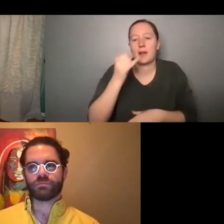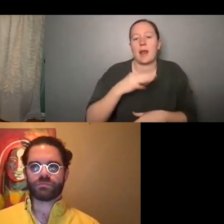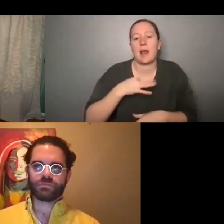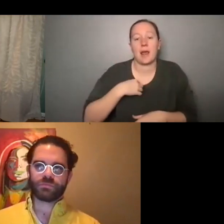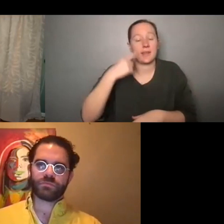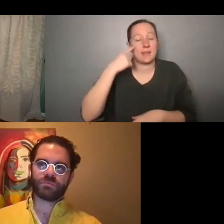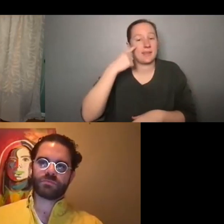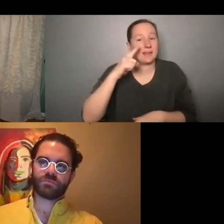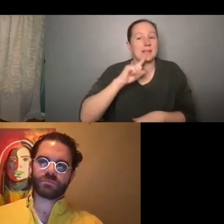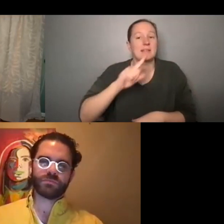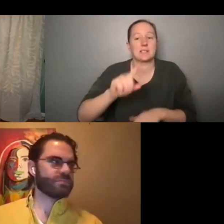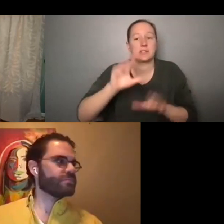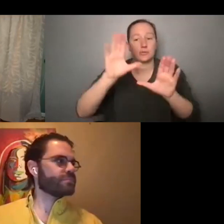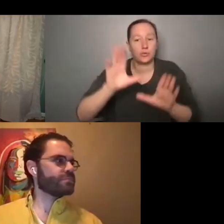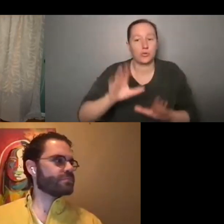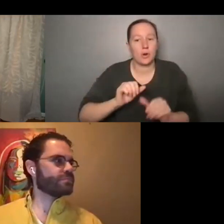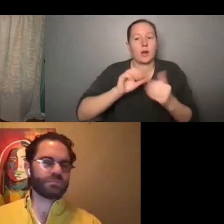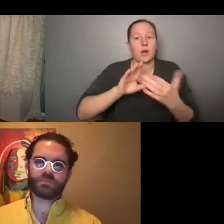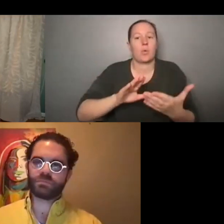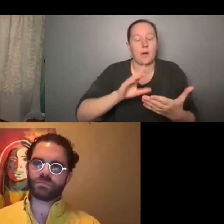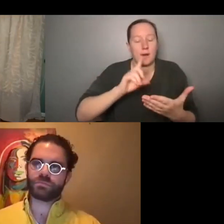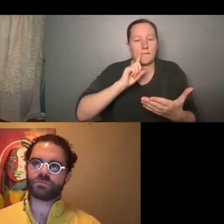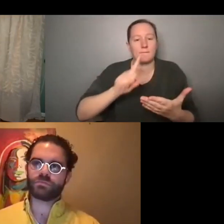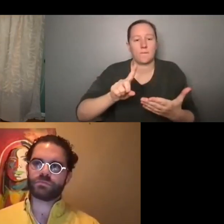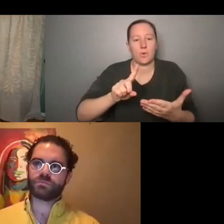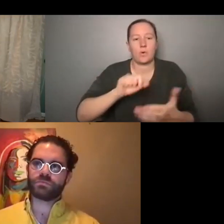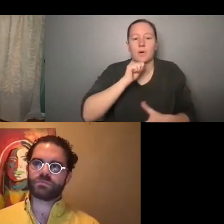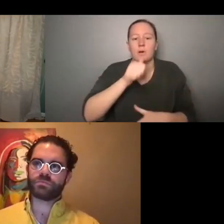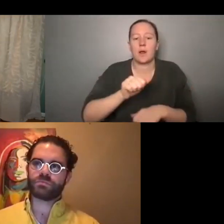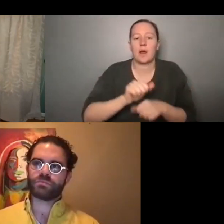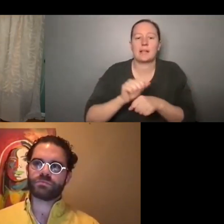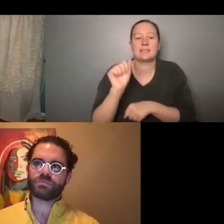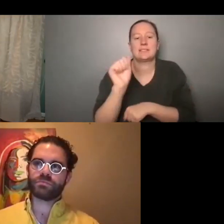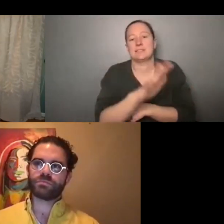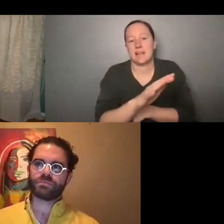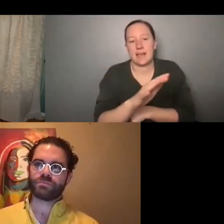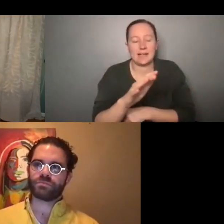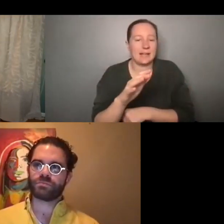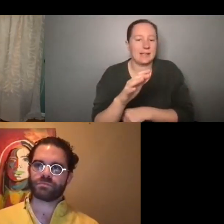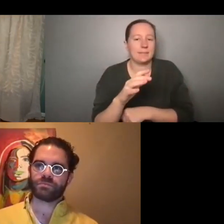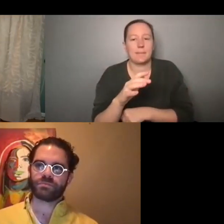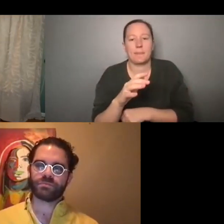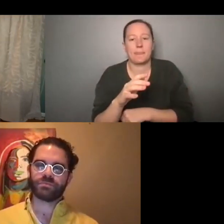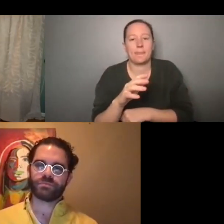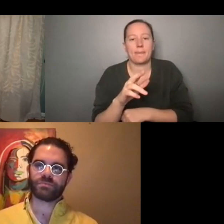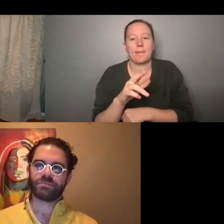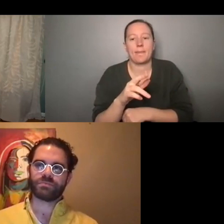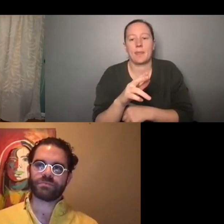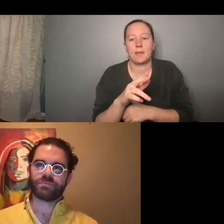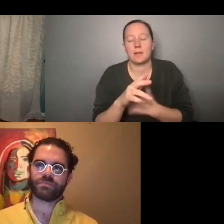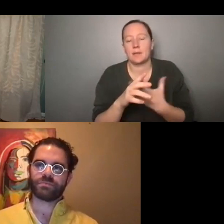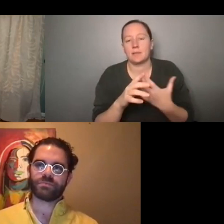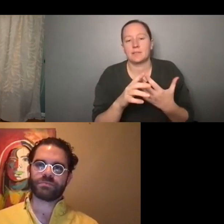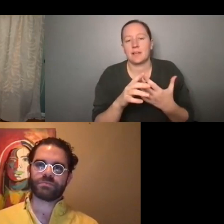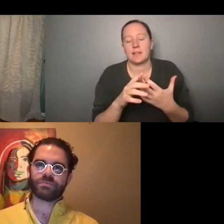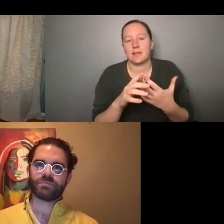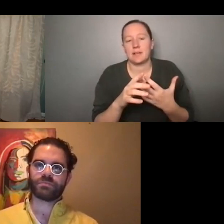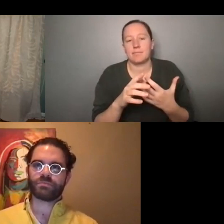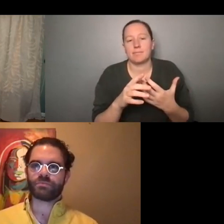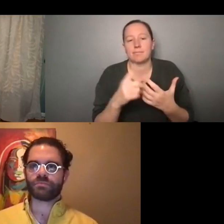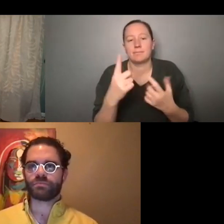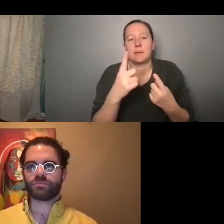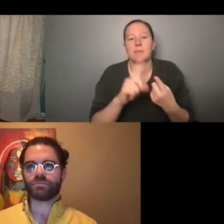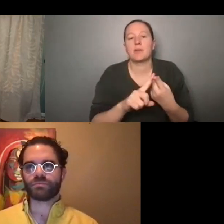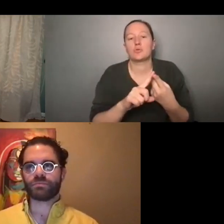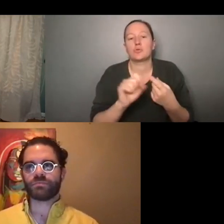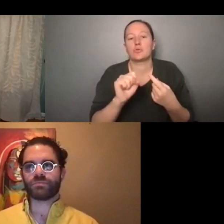really great way to like, you know, you're not sending, you're not like just, um, sending unsolicited queries to these showrunners or,